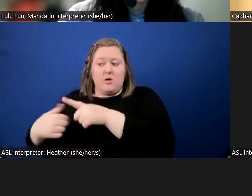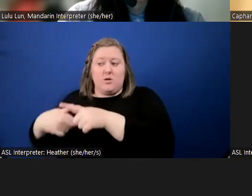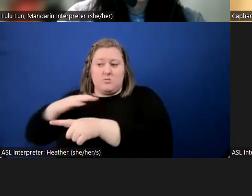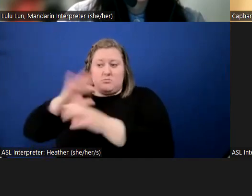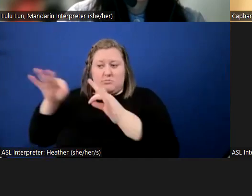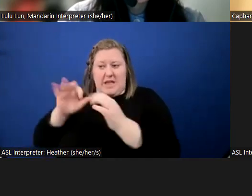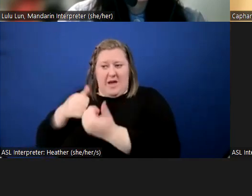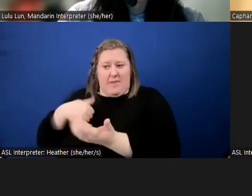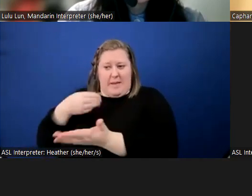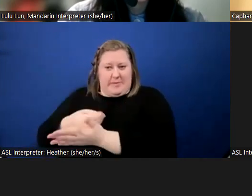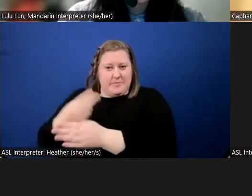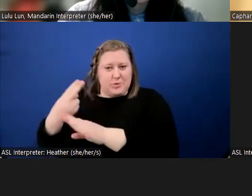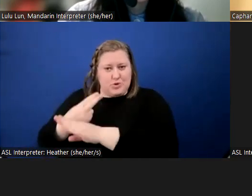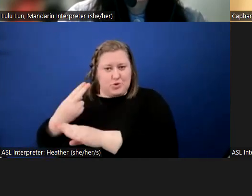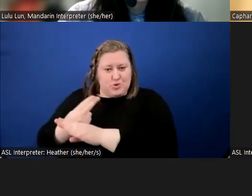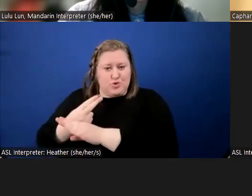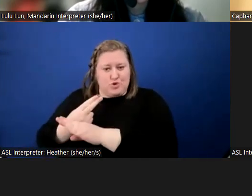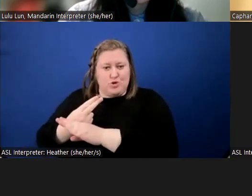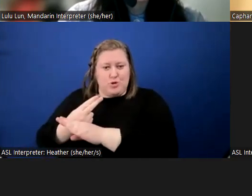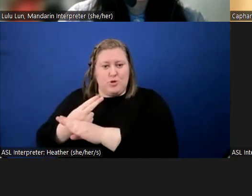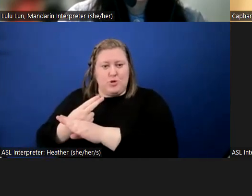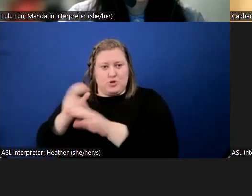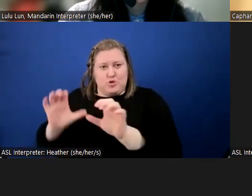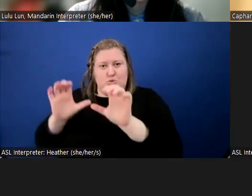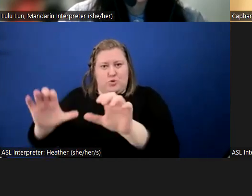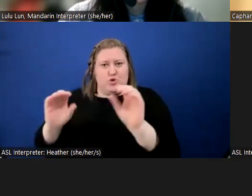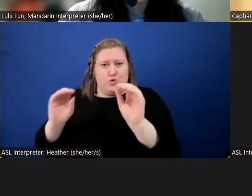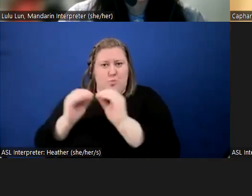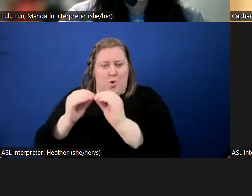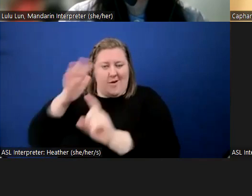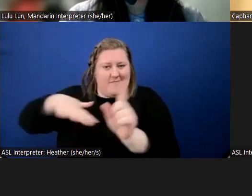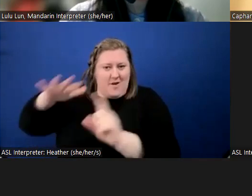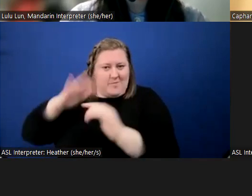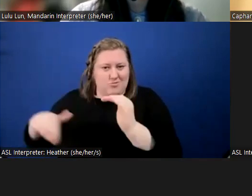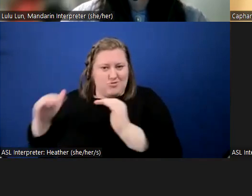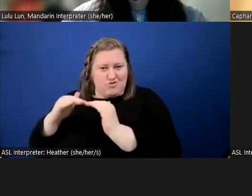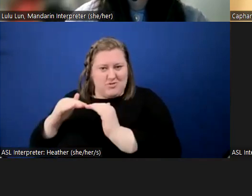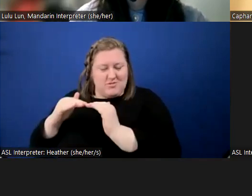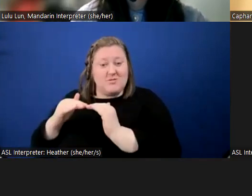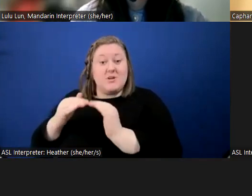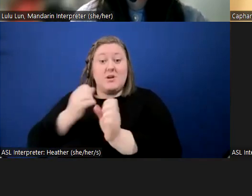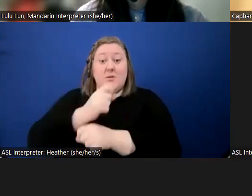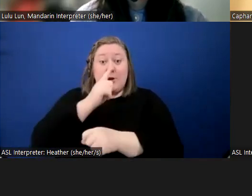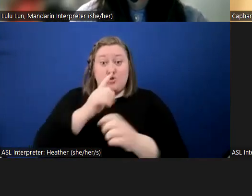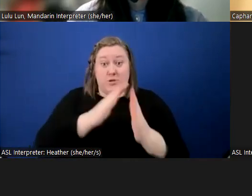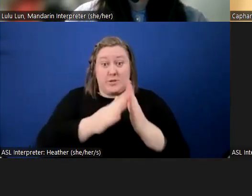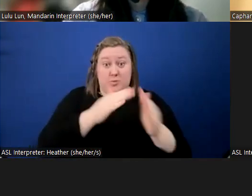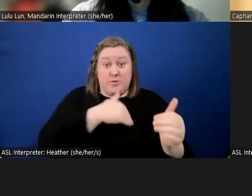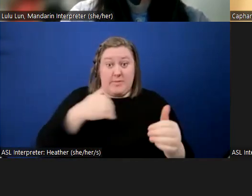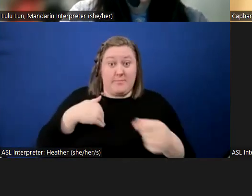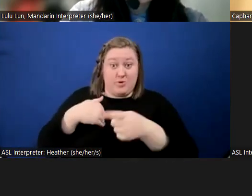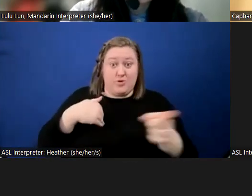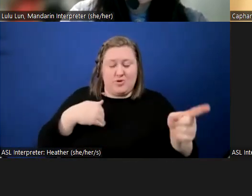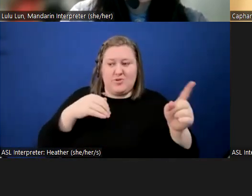money is being used to further environmental justice to make sure that community members can advance